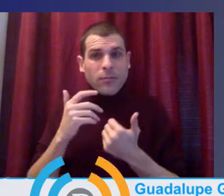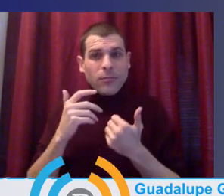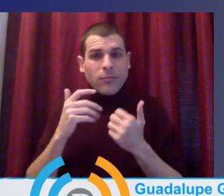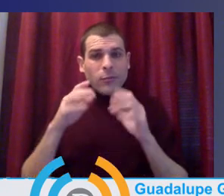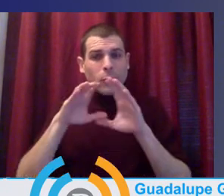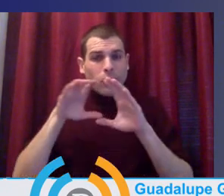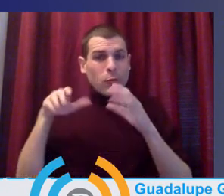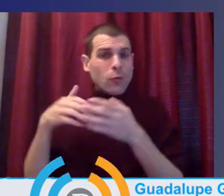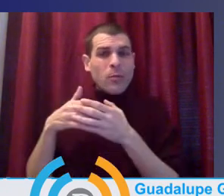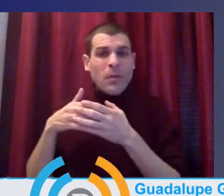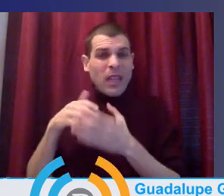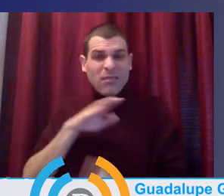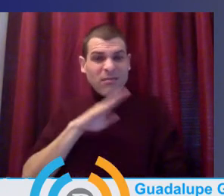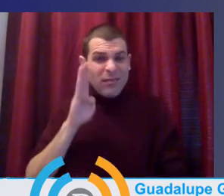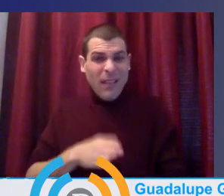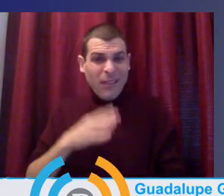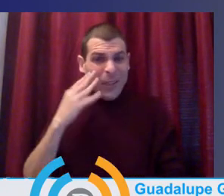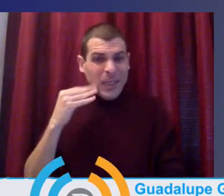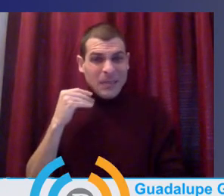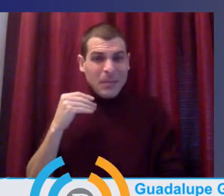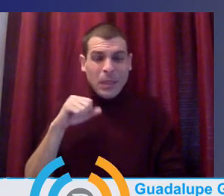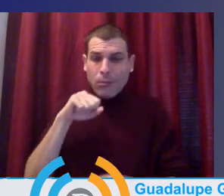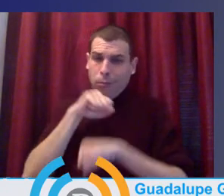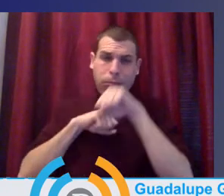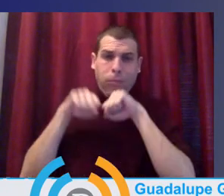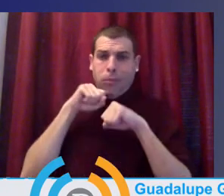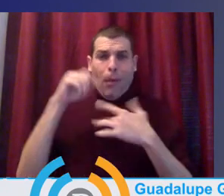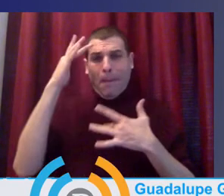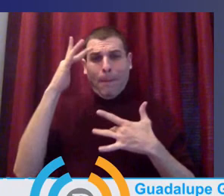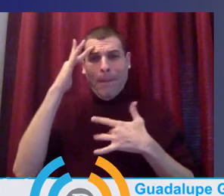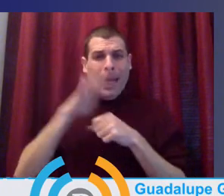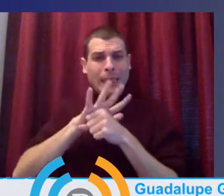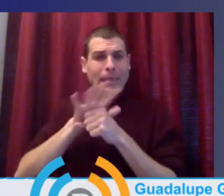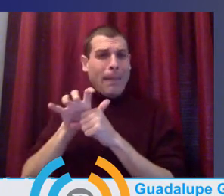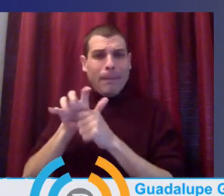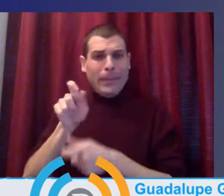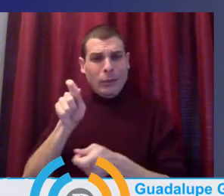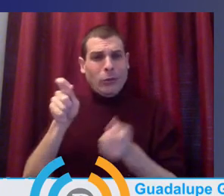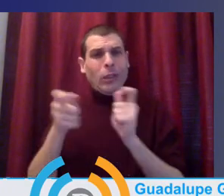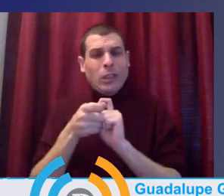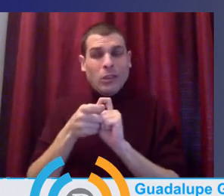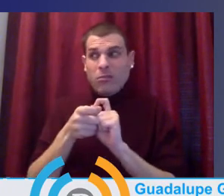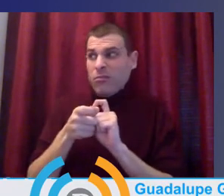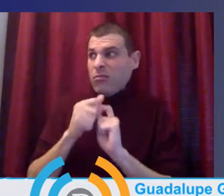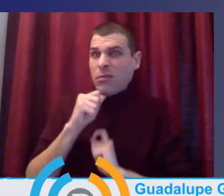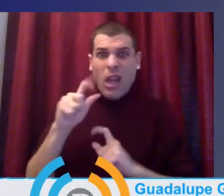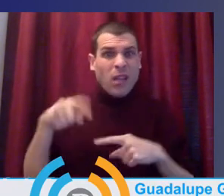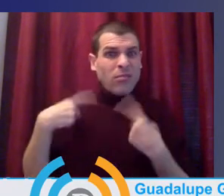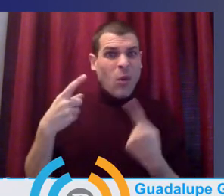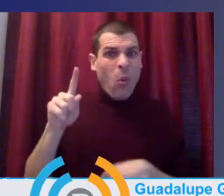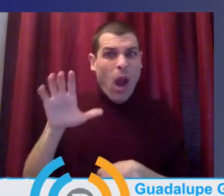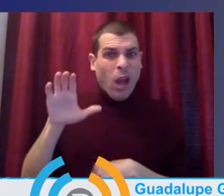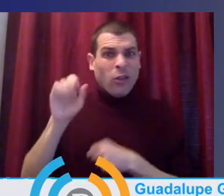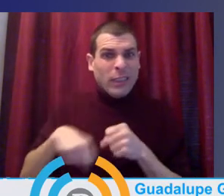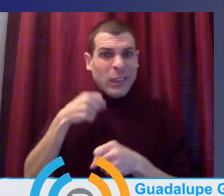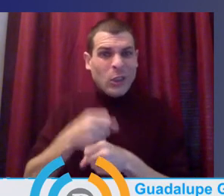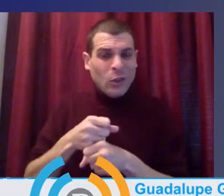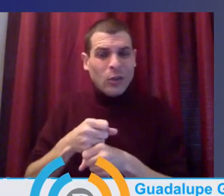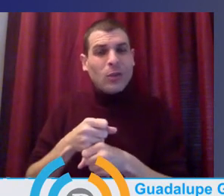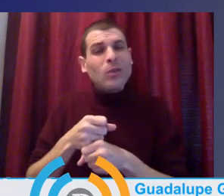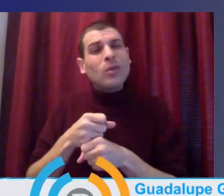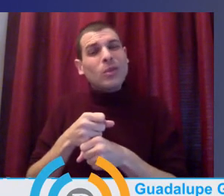in I think over 100 years. So given this dynamic situation that's been occurring in real time,